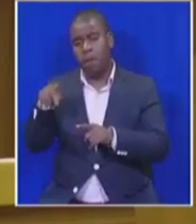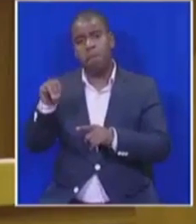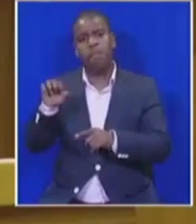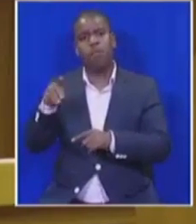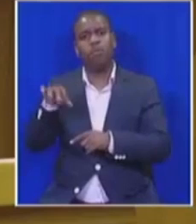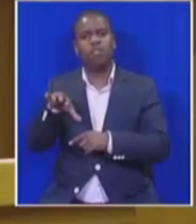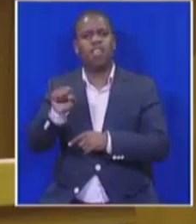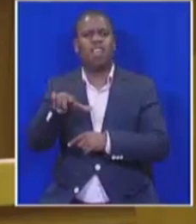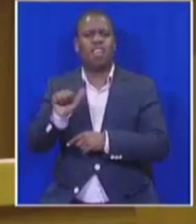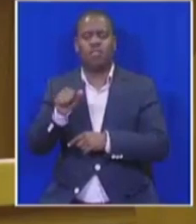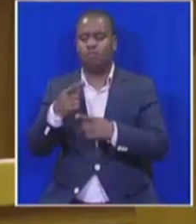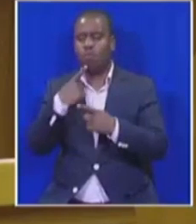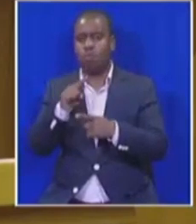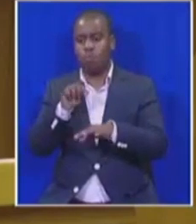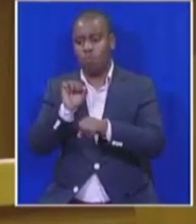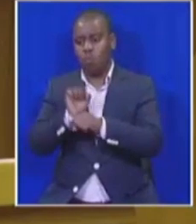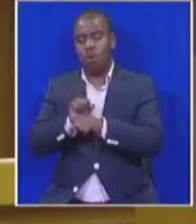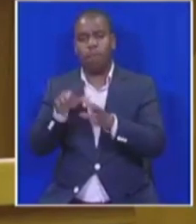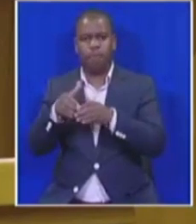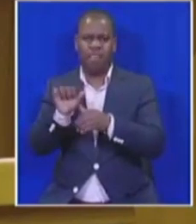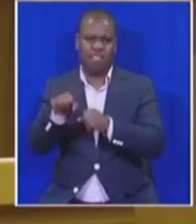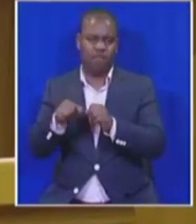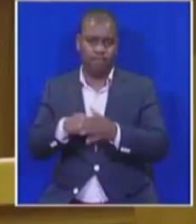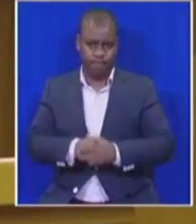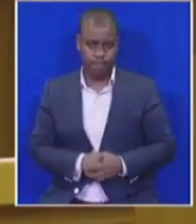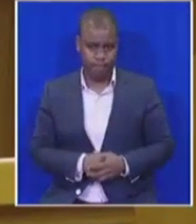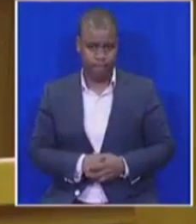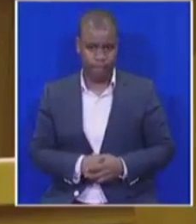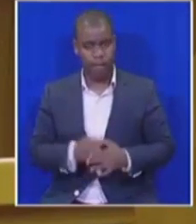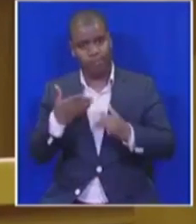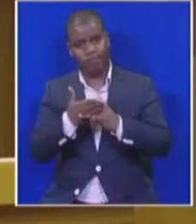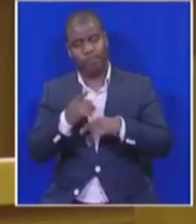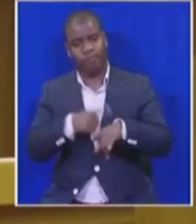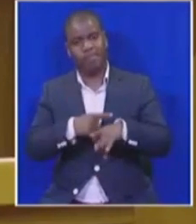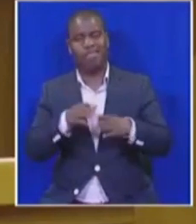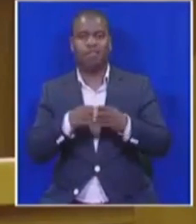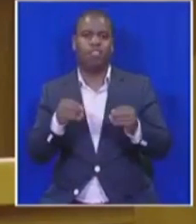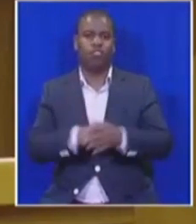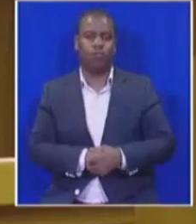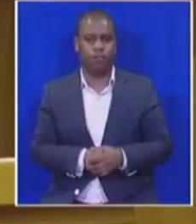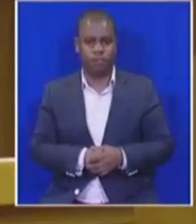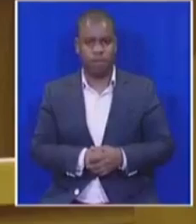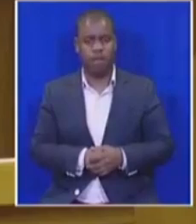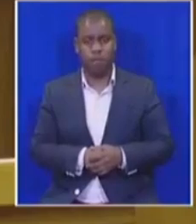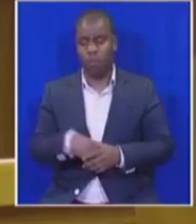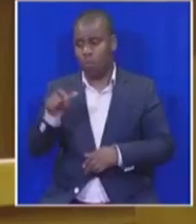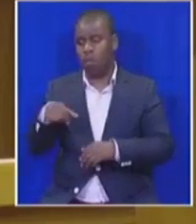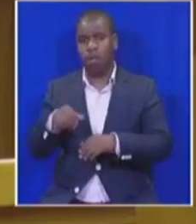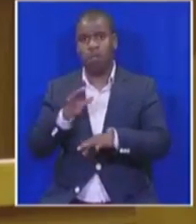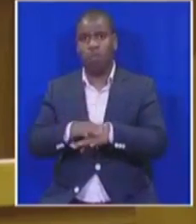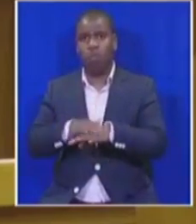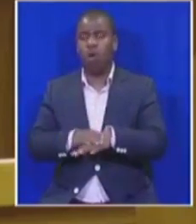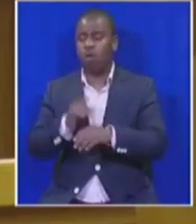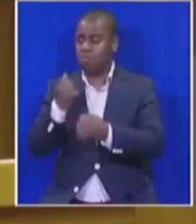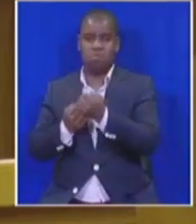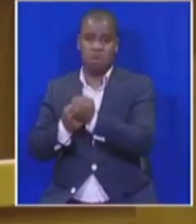plant and accuse her of undermining the ANC. We cannot risk another one. time has expired. We cannot risk these principles. And we cannot